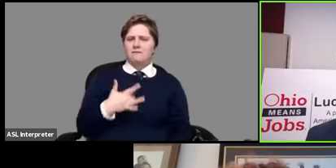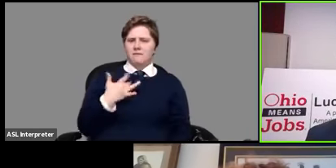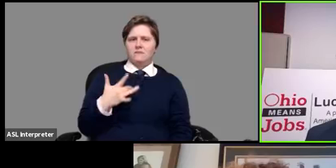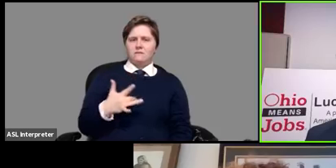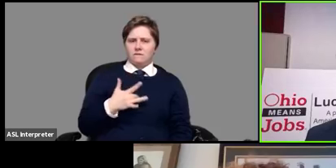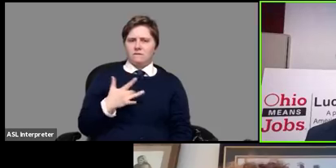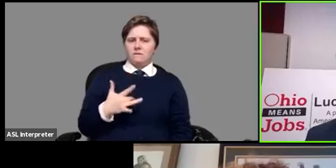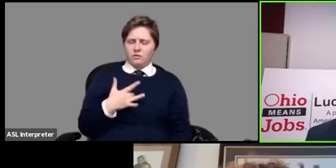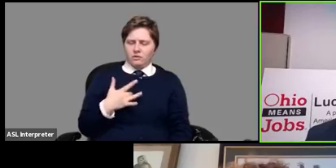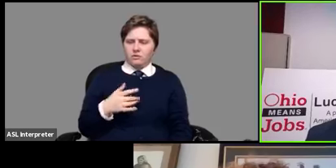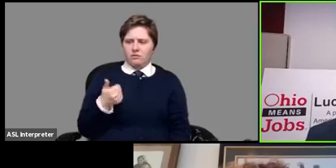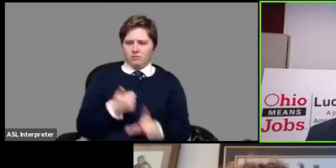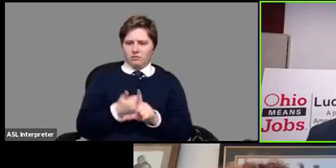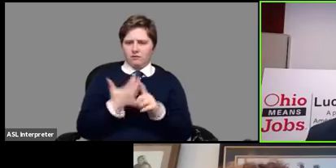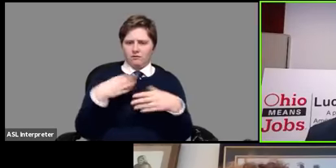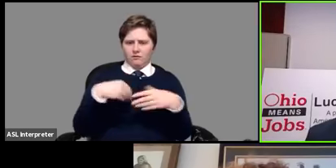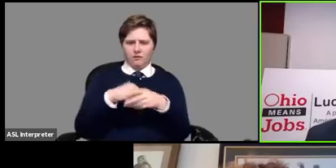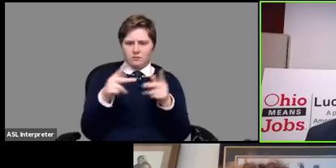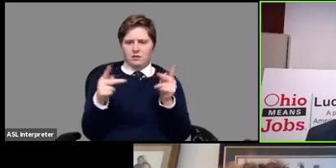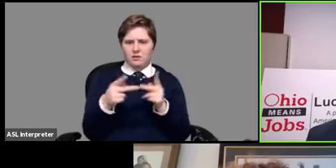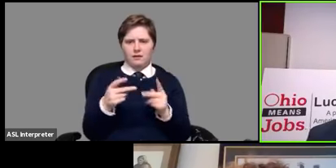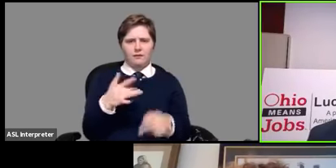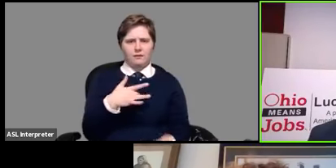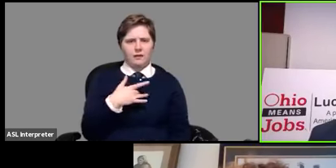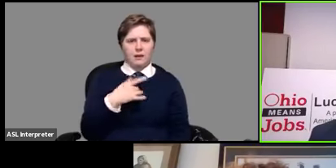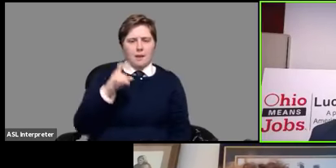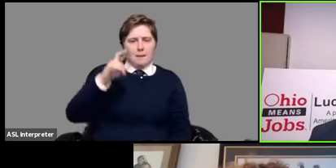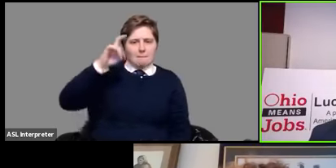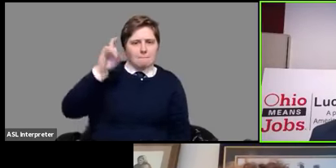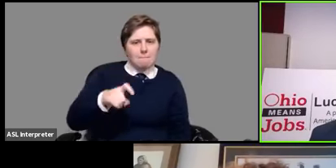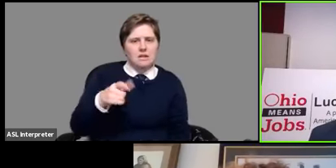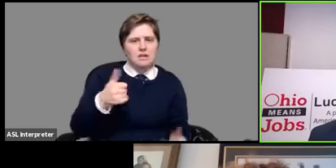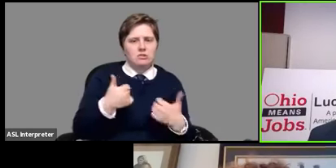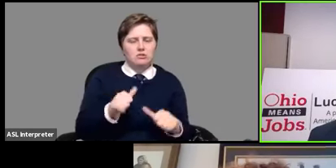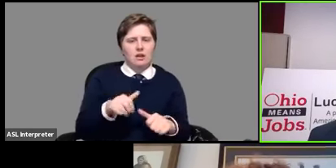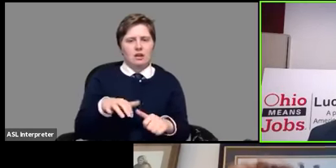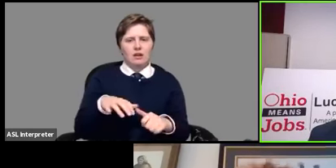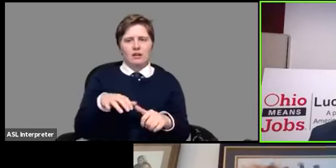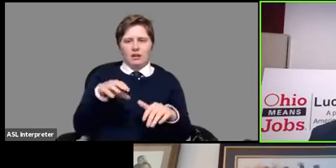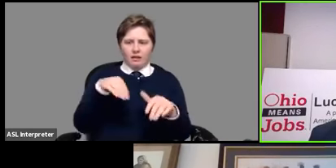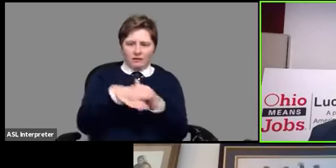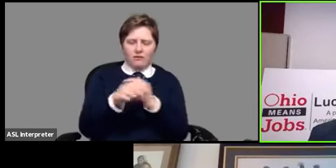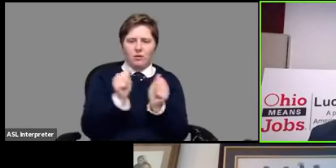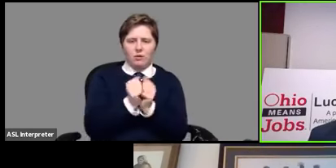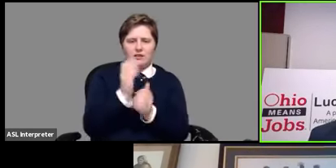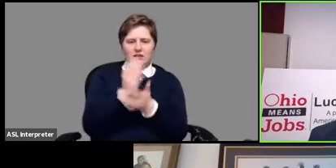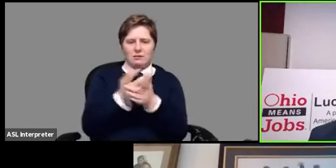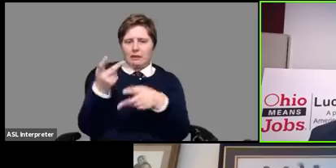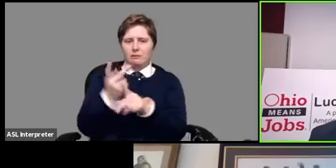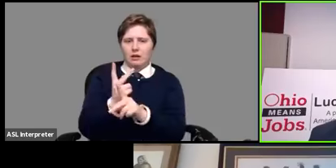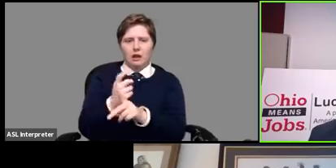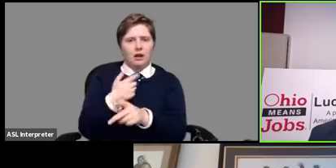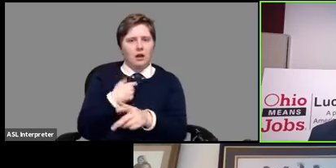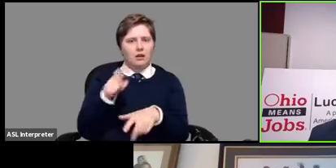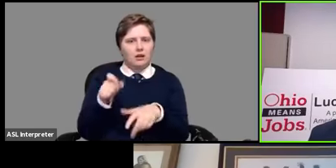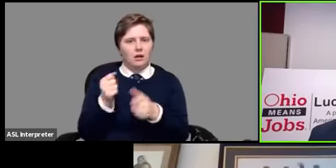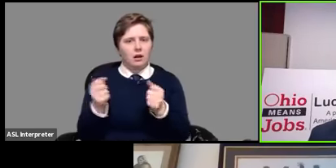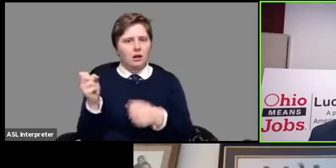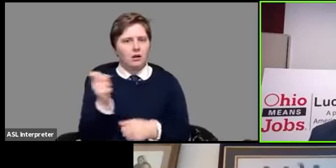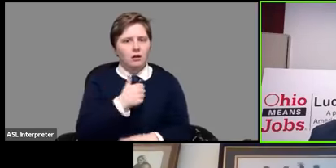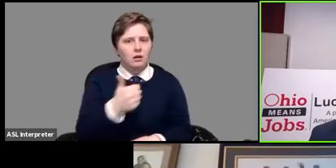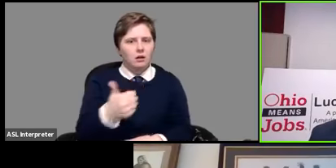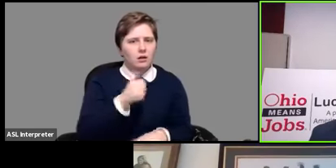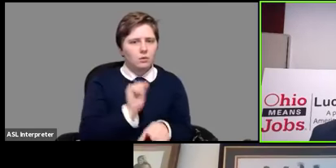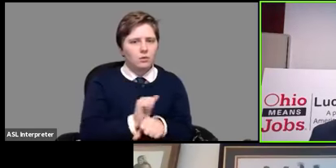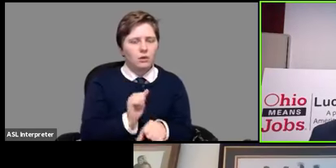put in a position where they feel like they have to go after some of the predatory lending to say i gotta have a car to go back and forth